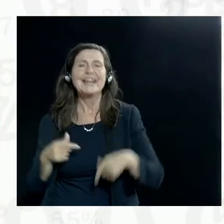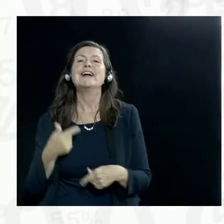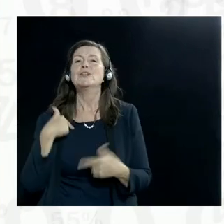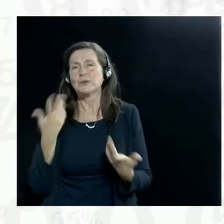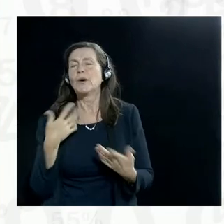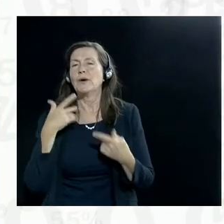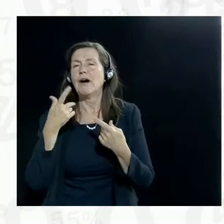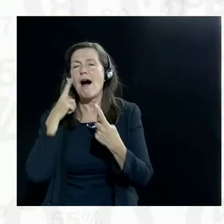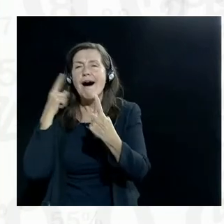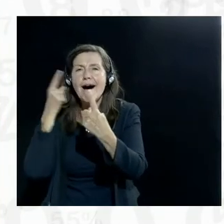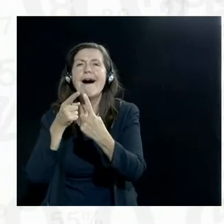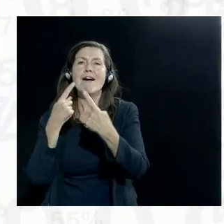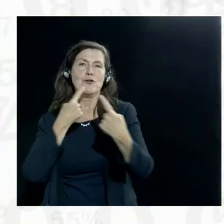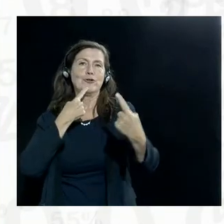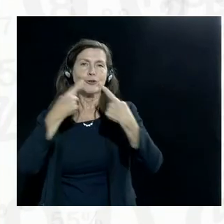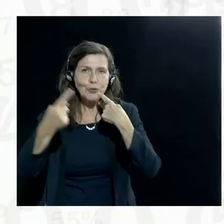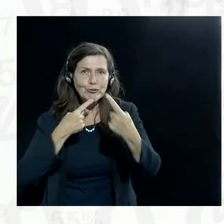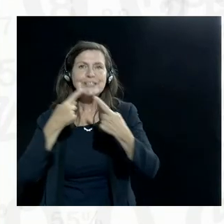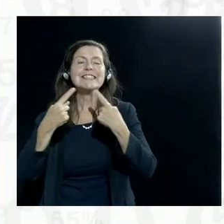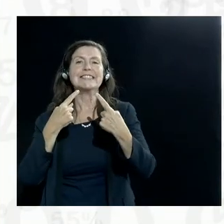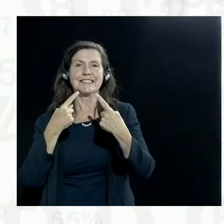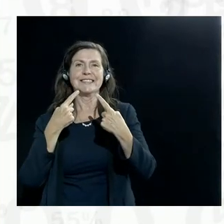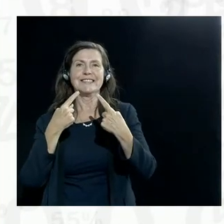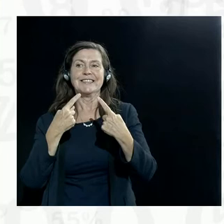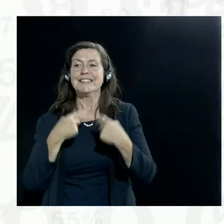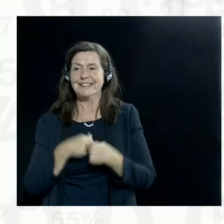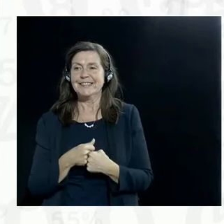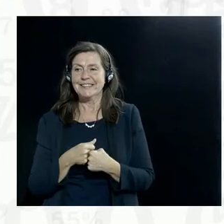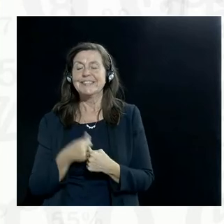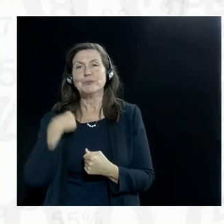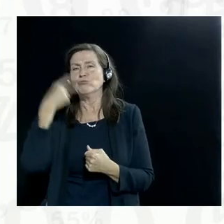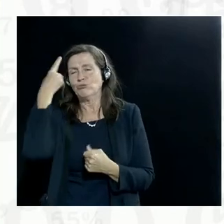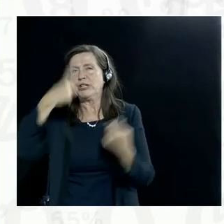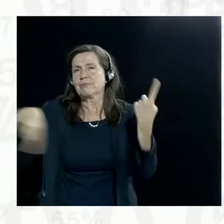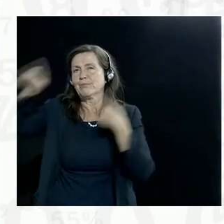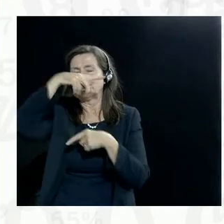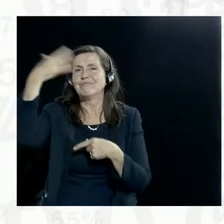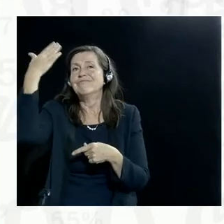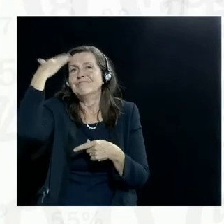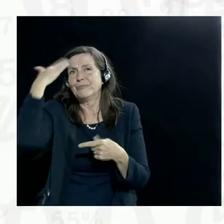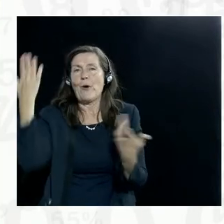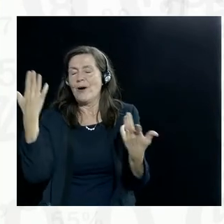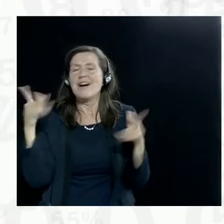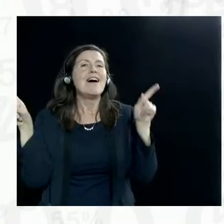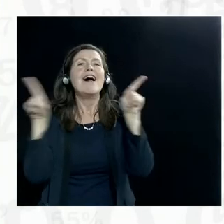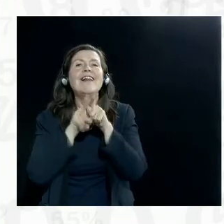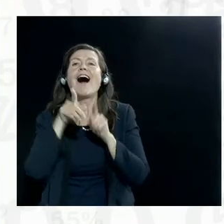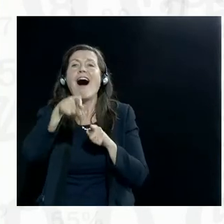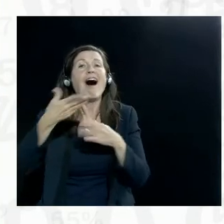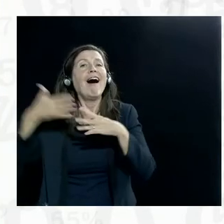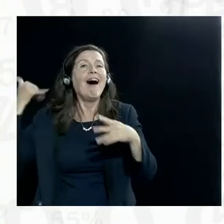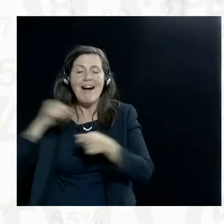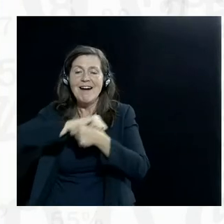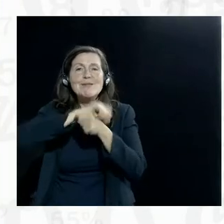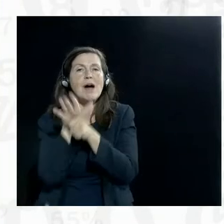try to have a conversation here, and I think that sounds really familiar, like just like home, but no